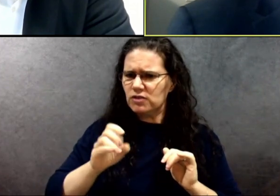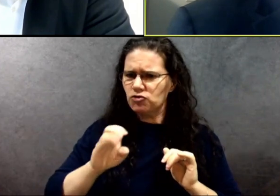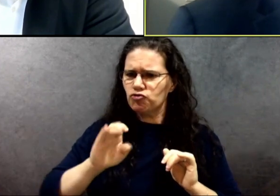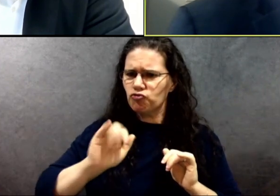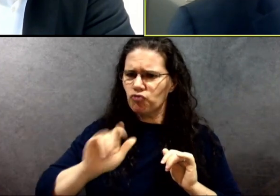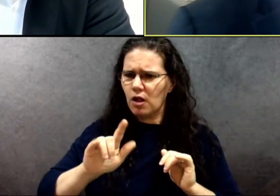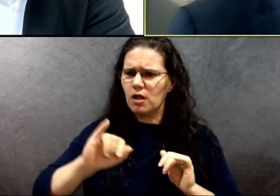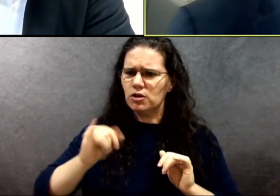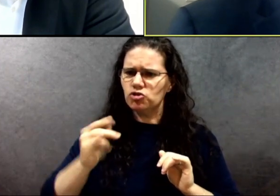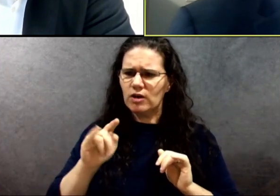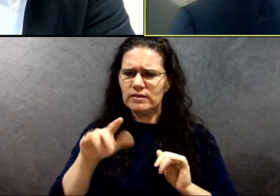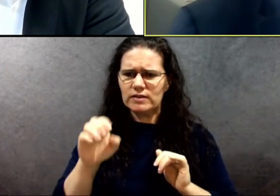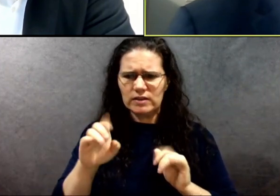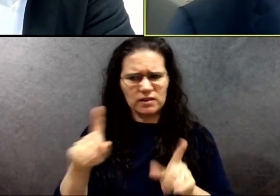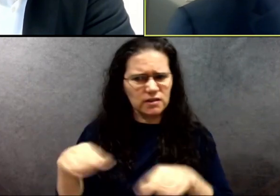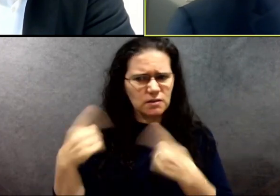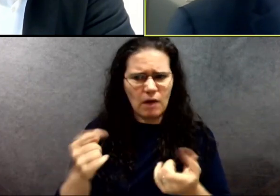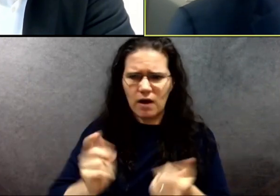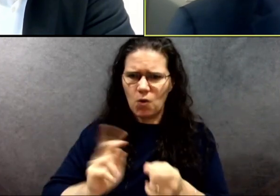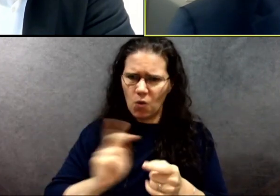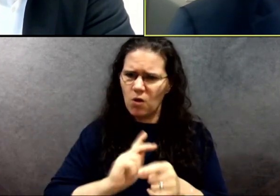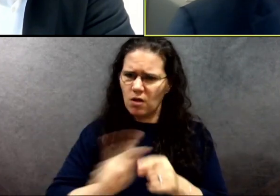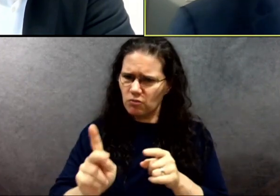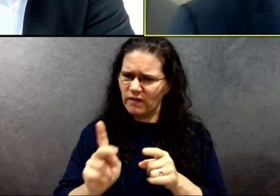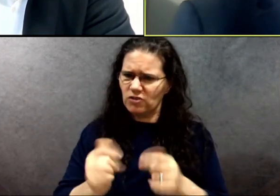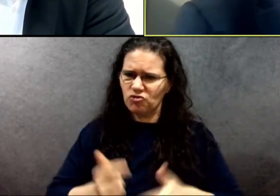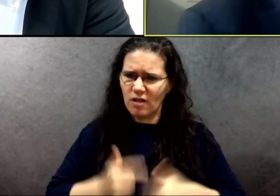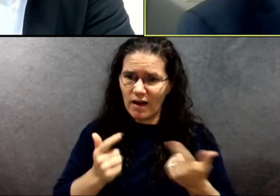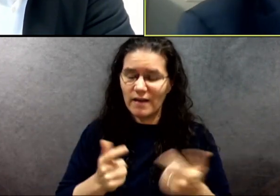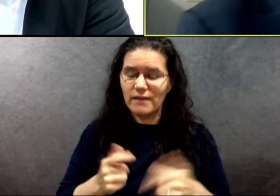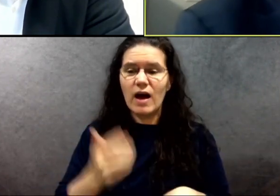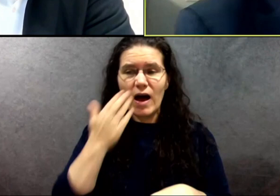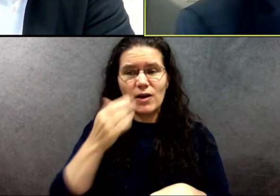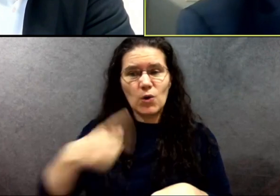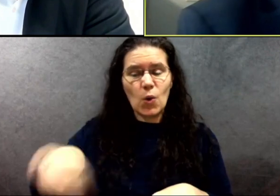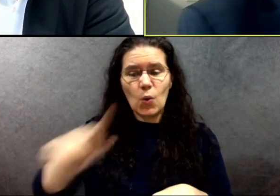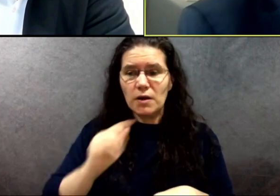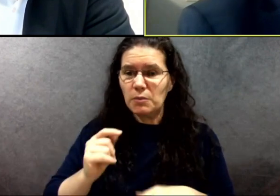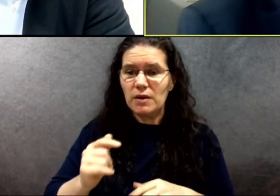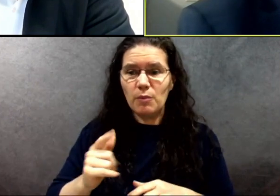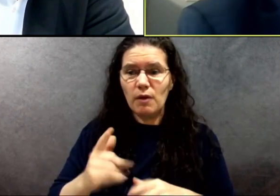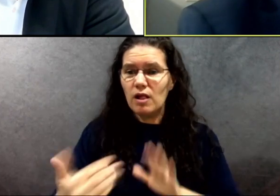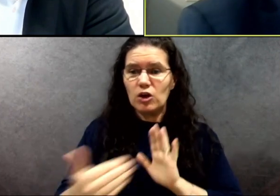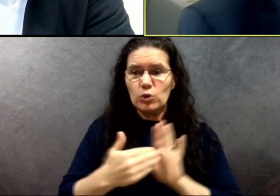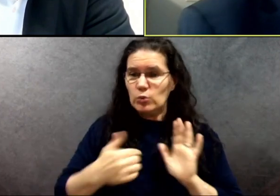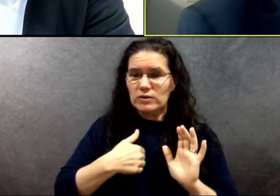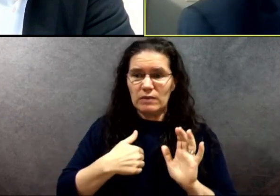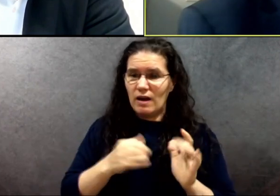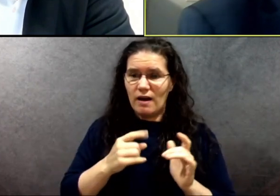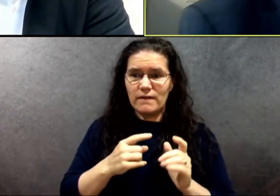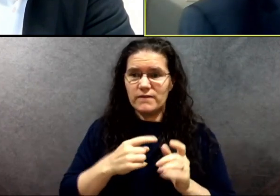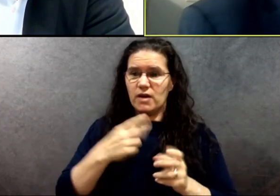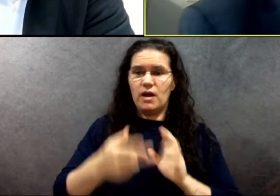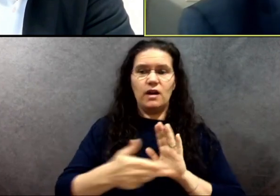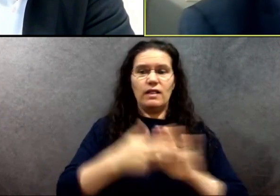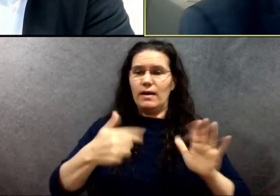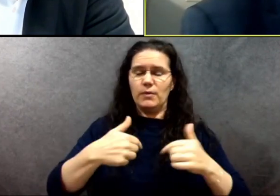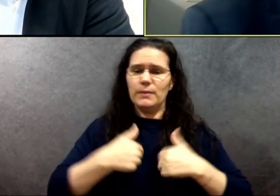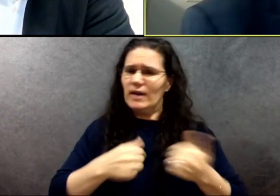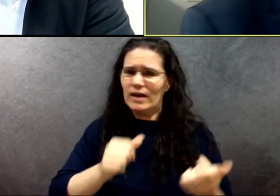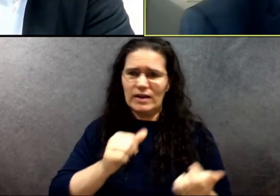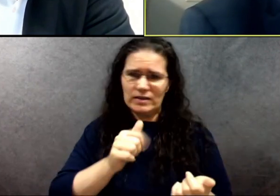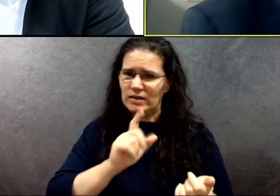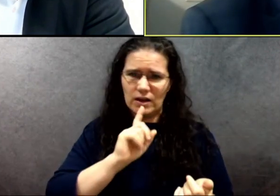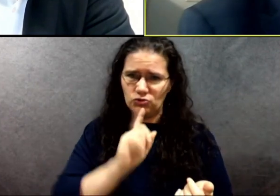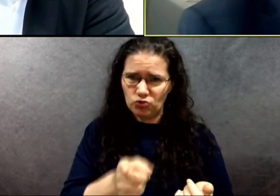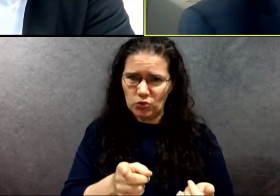I know what I've been accused of, and it's simply not true. But the way that I live my life